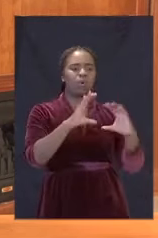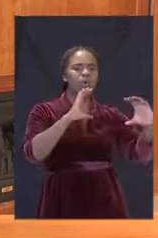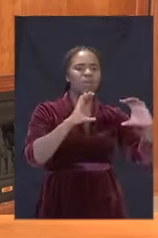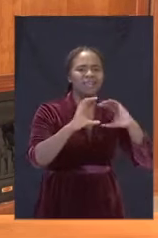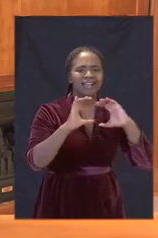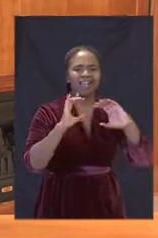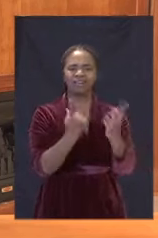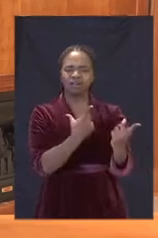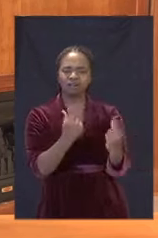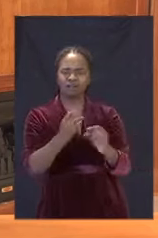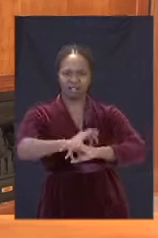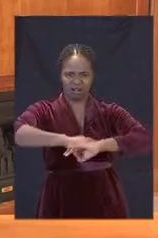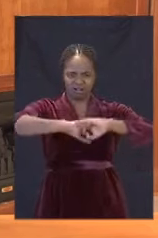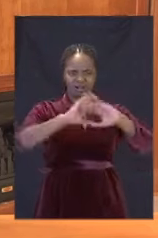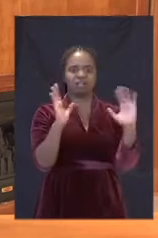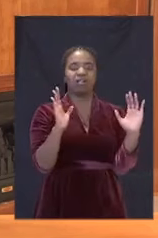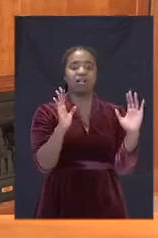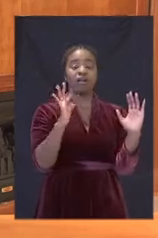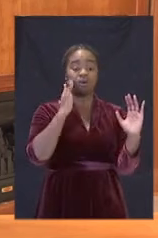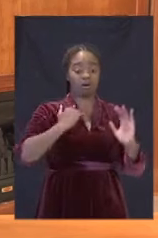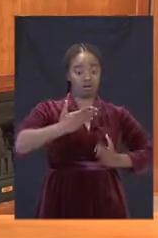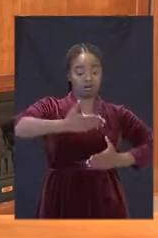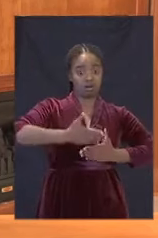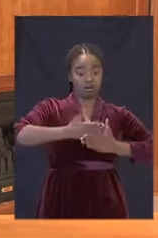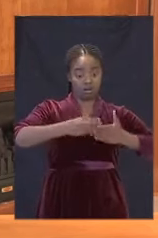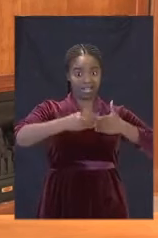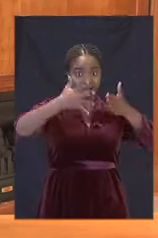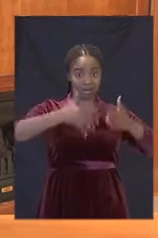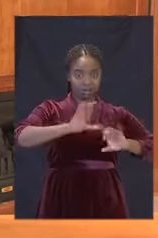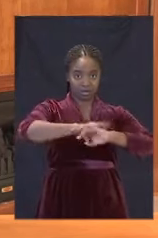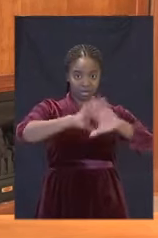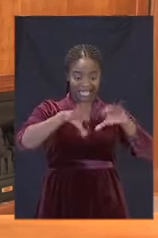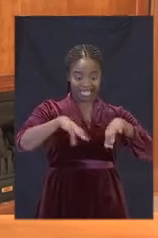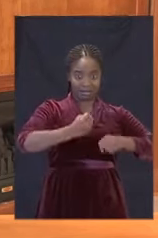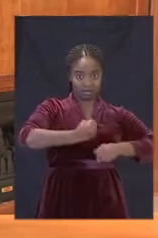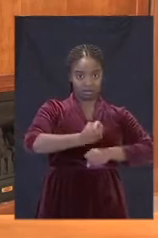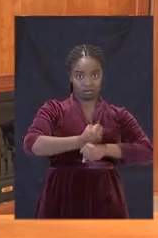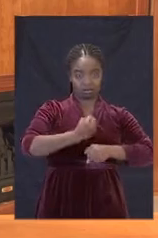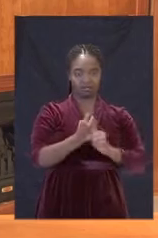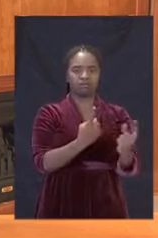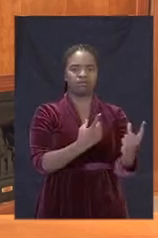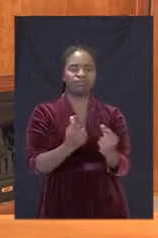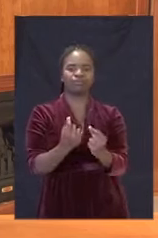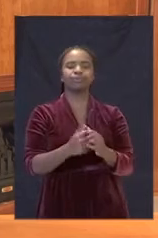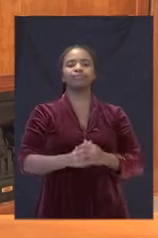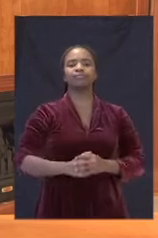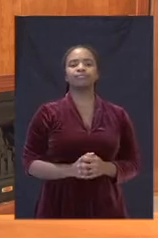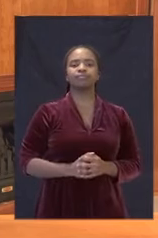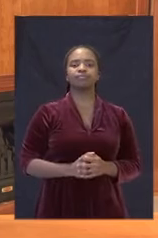and through their pastoral work and activities. We welcome the offers